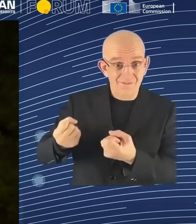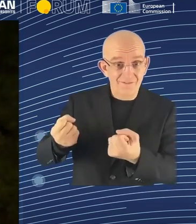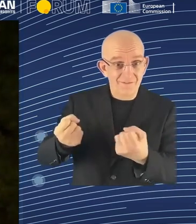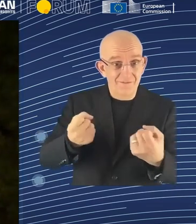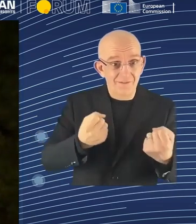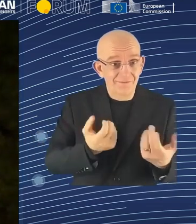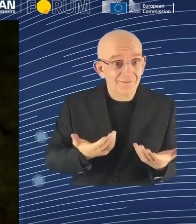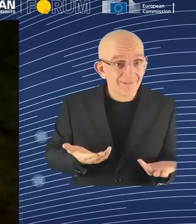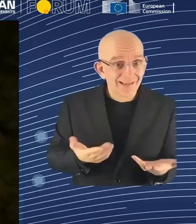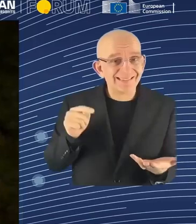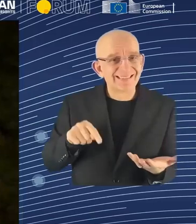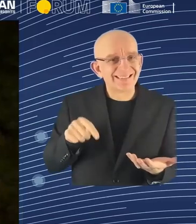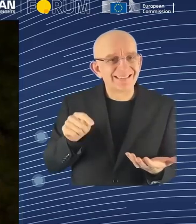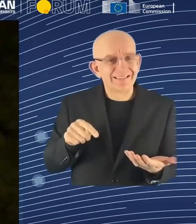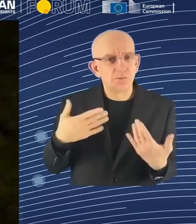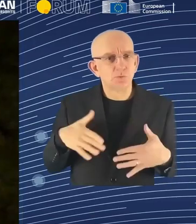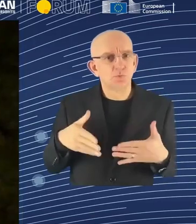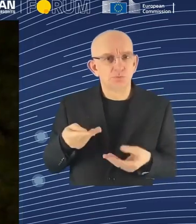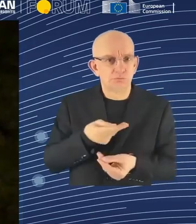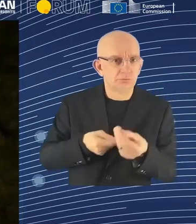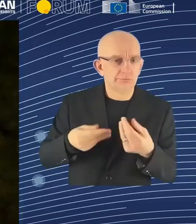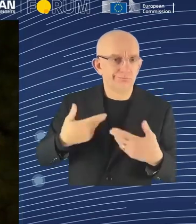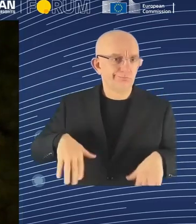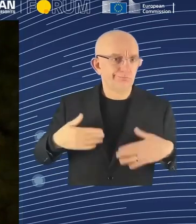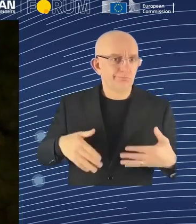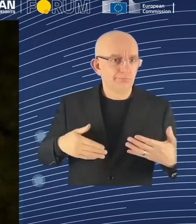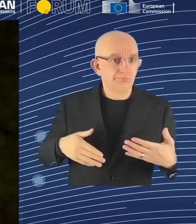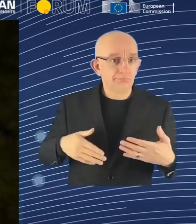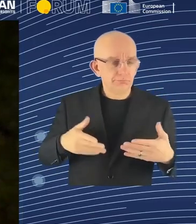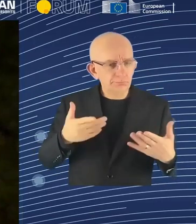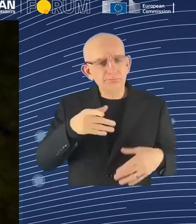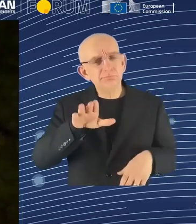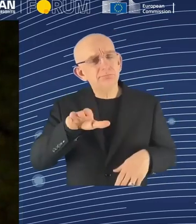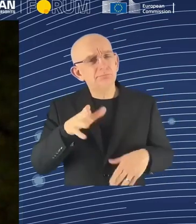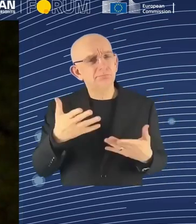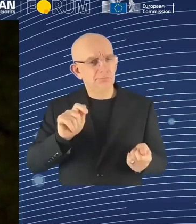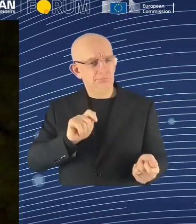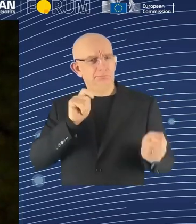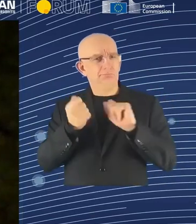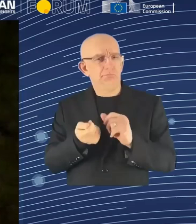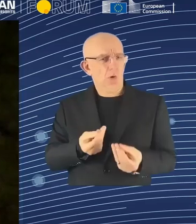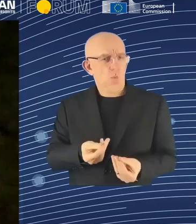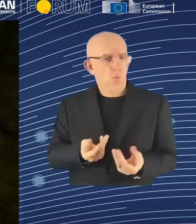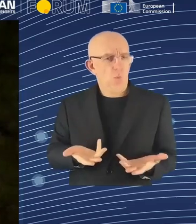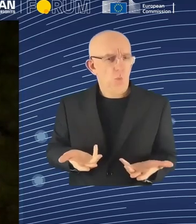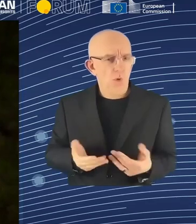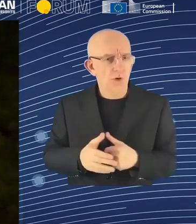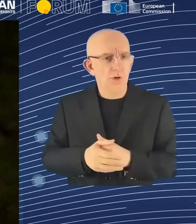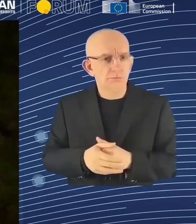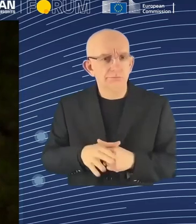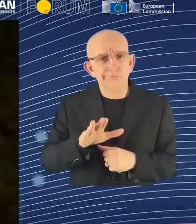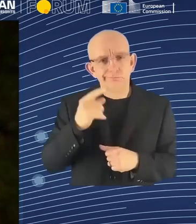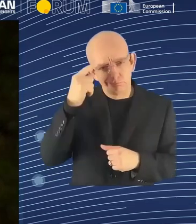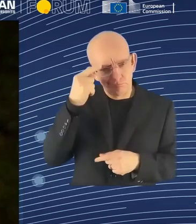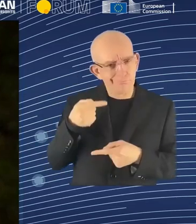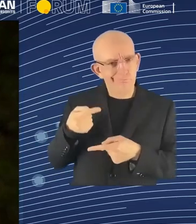it? I think going back to the earlier bits of the session, it will transform it, and that's a good thing. One of the other stats I